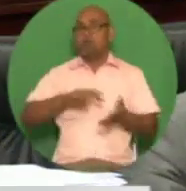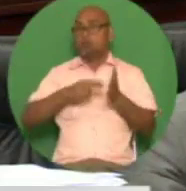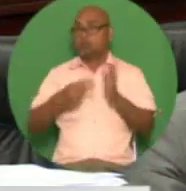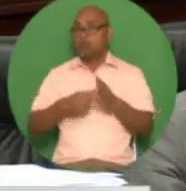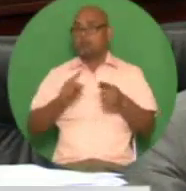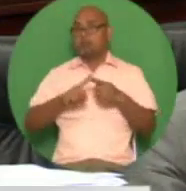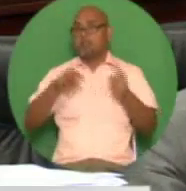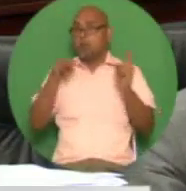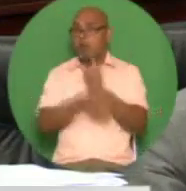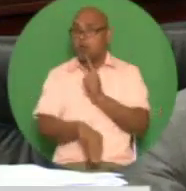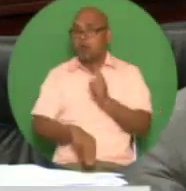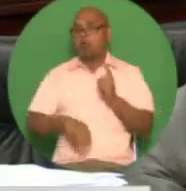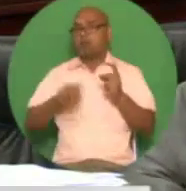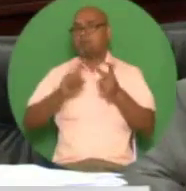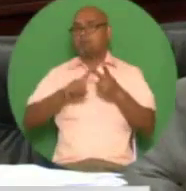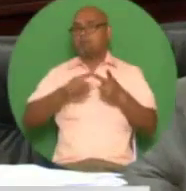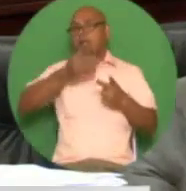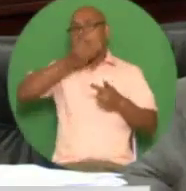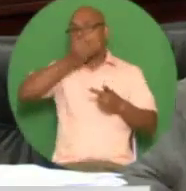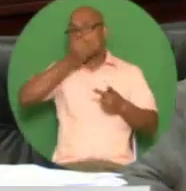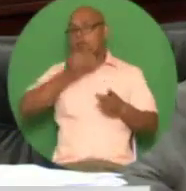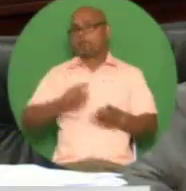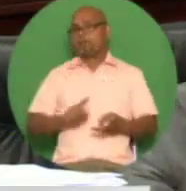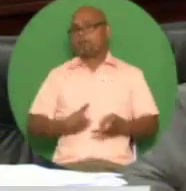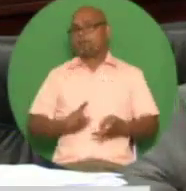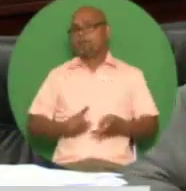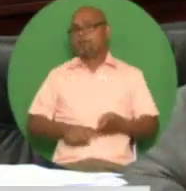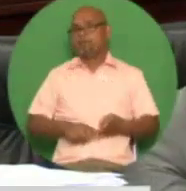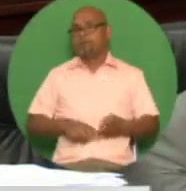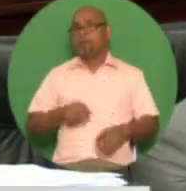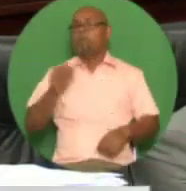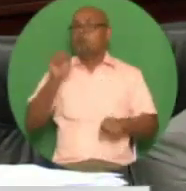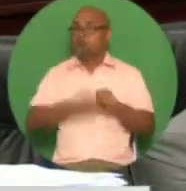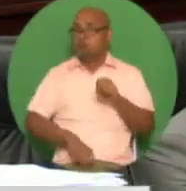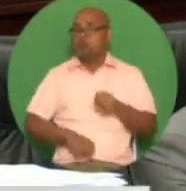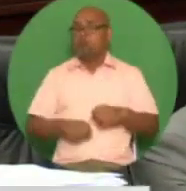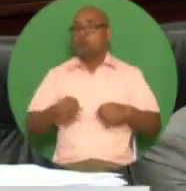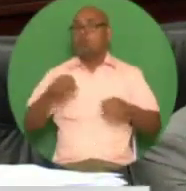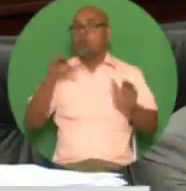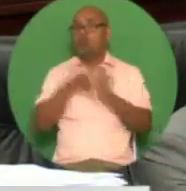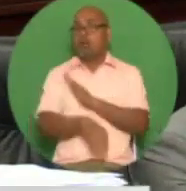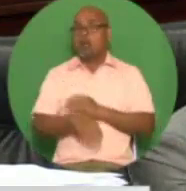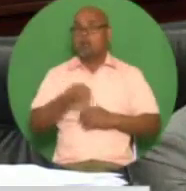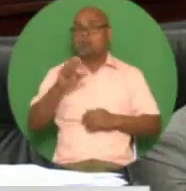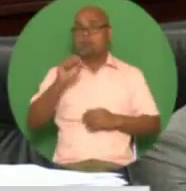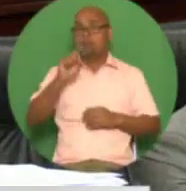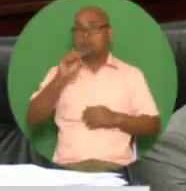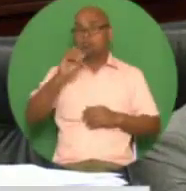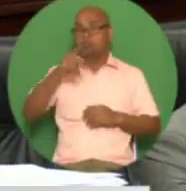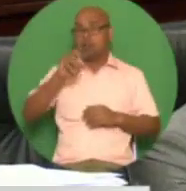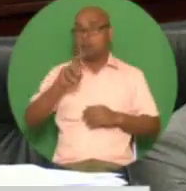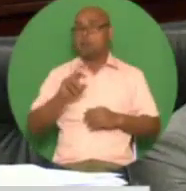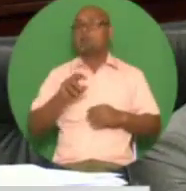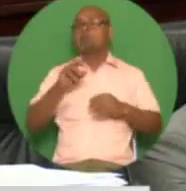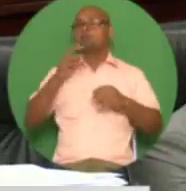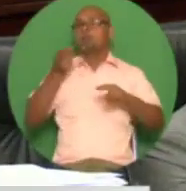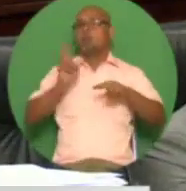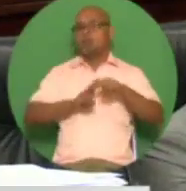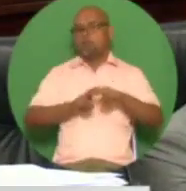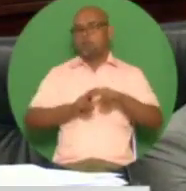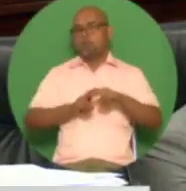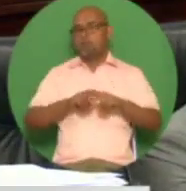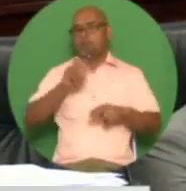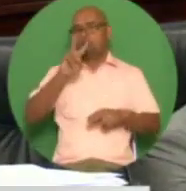i therefore propose that the budgetary allocation for crime stoppers be increased by an additional 2.5 million dollars